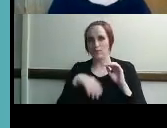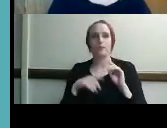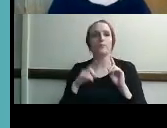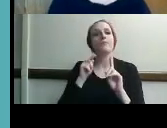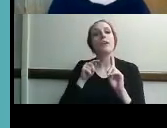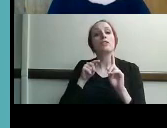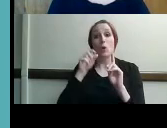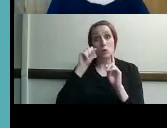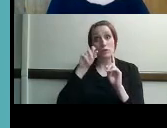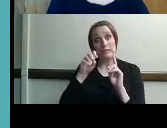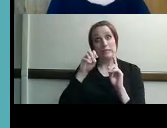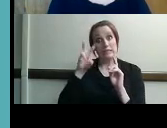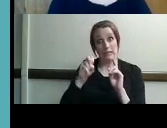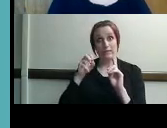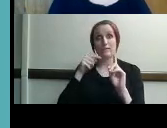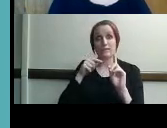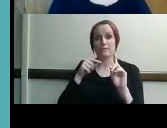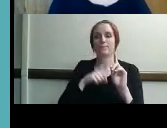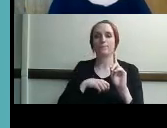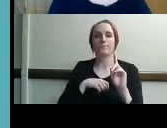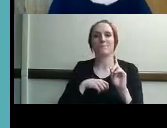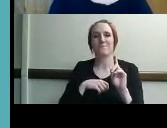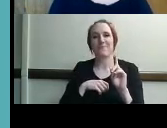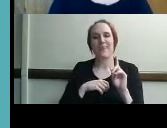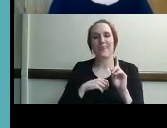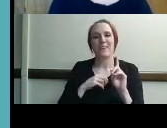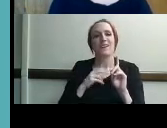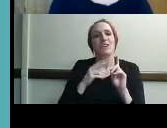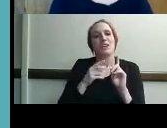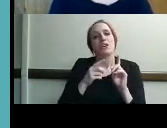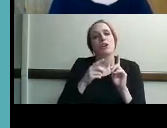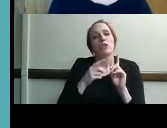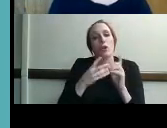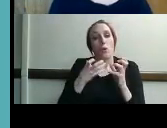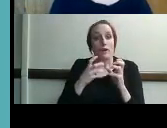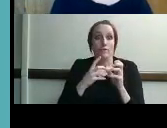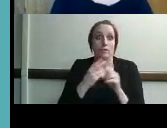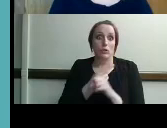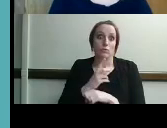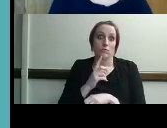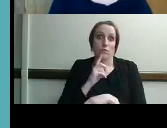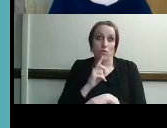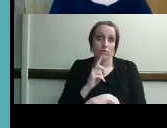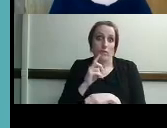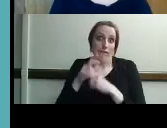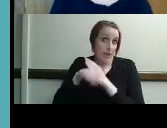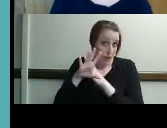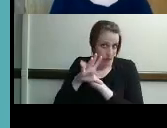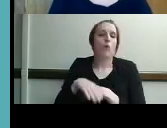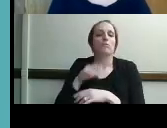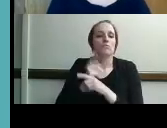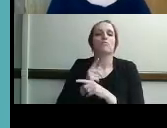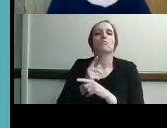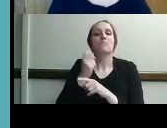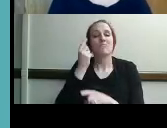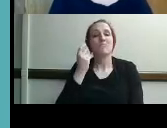solution that we said before was a video phone um anyone who works with the deaf community that deaf that